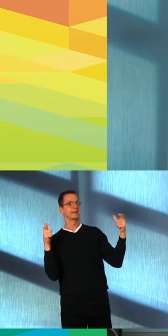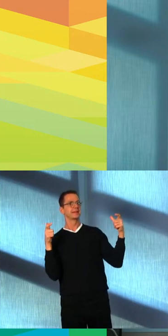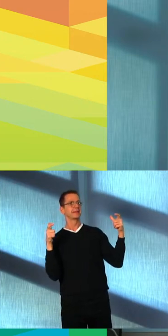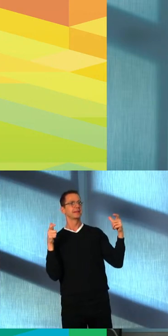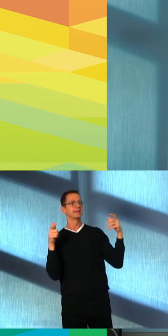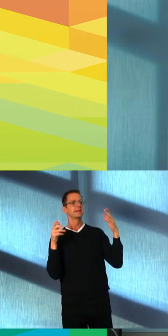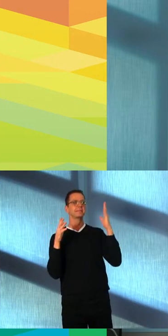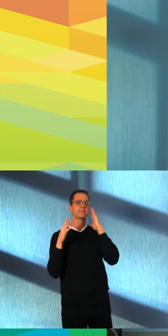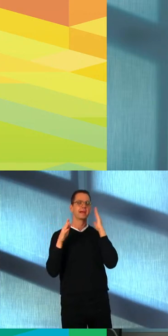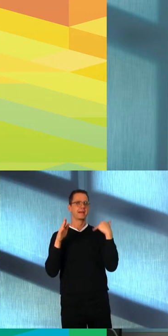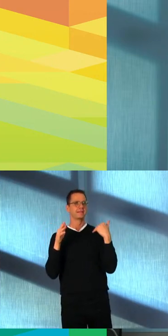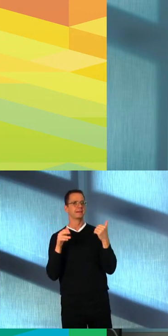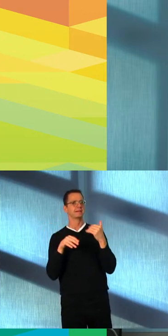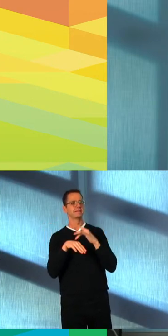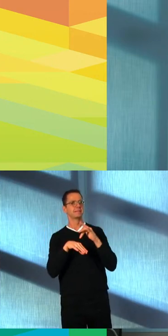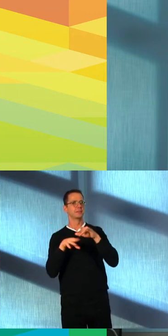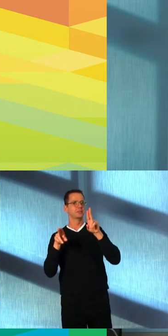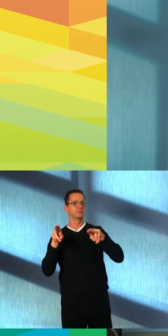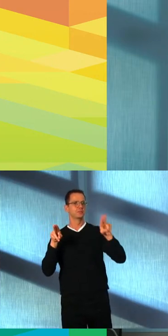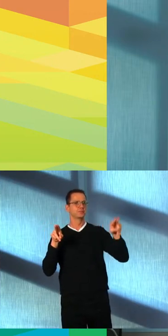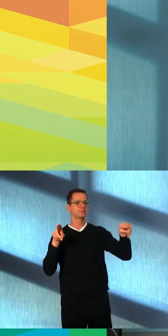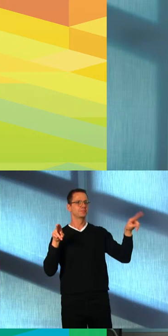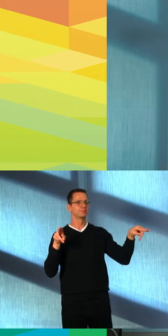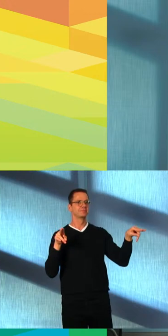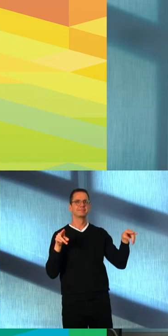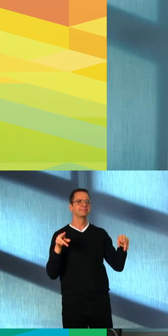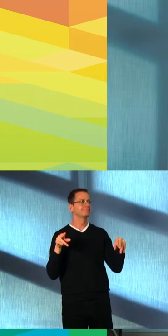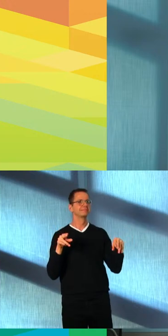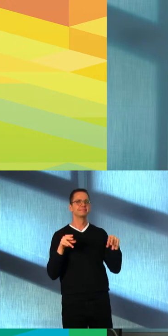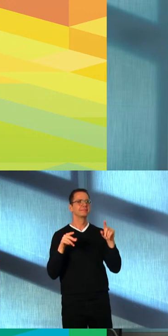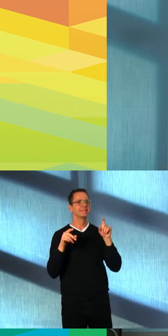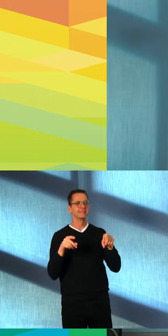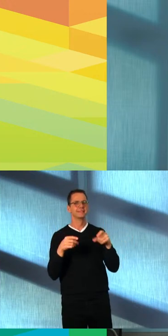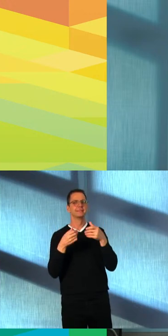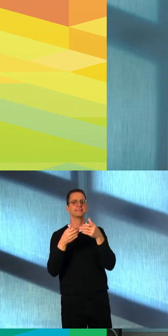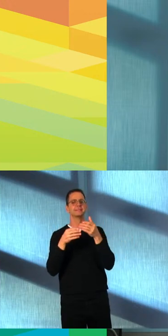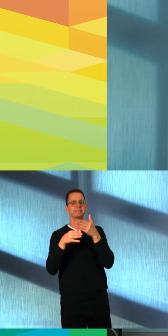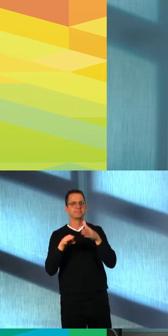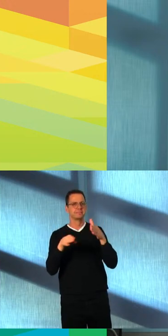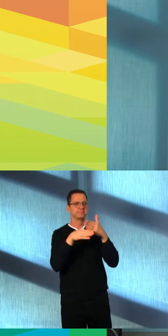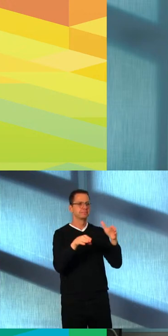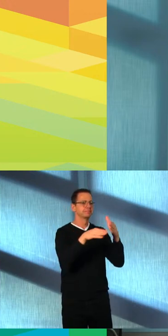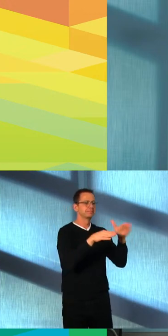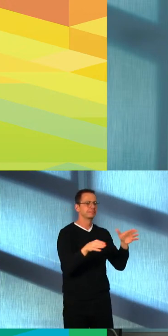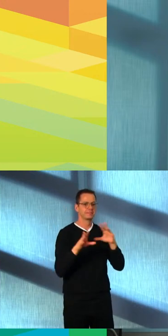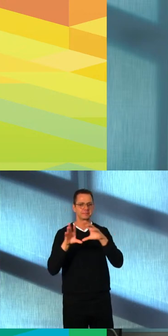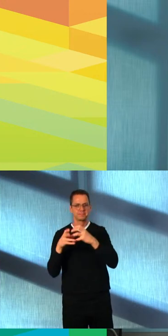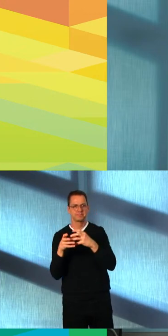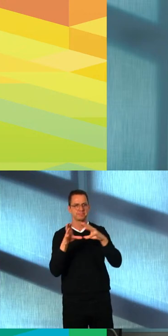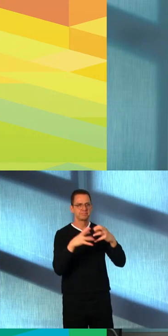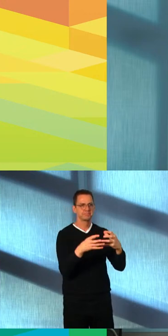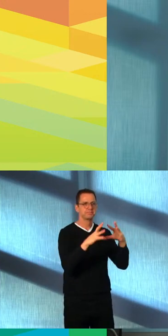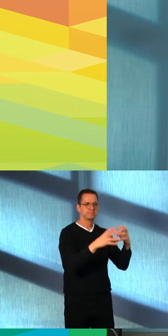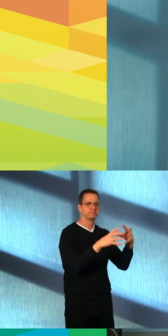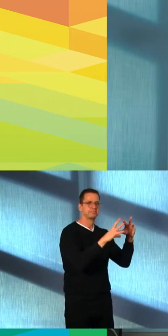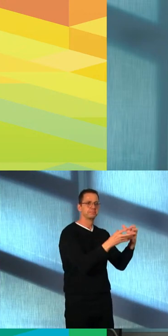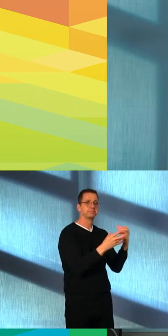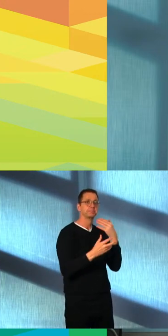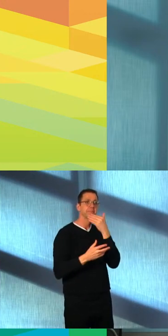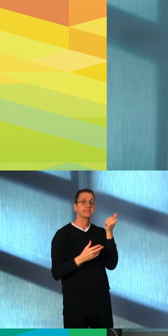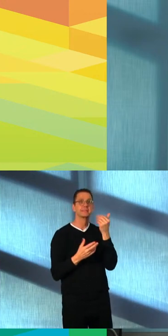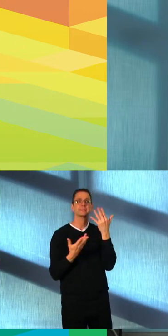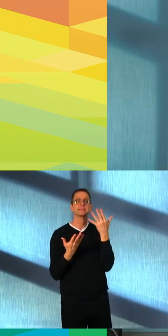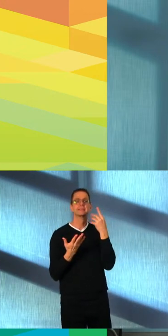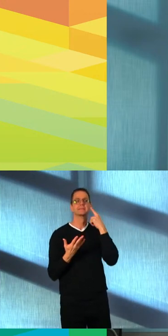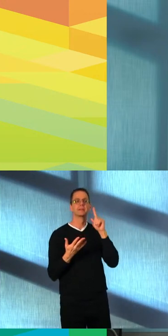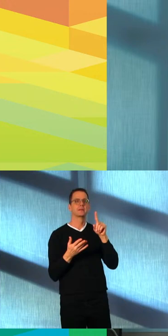service providers to better serve their clients and ensure a focused and dignified experience for those who have special needs while working with